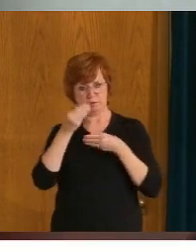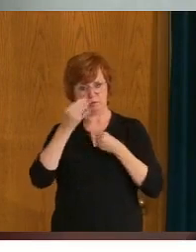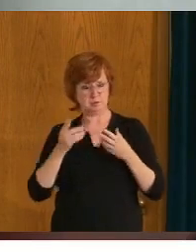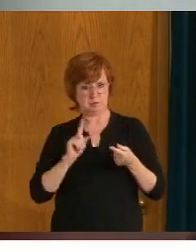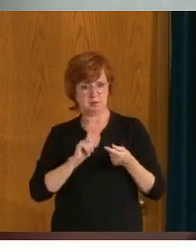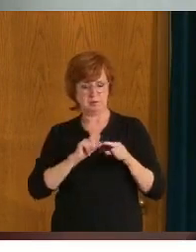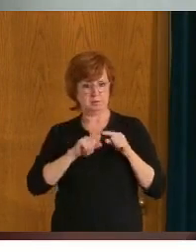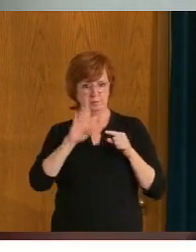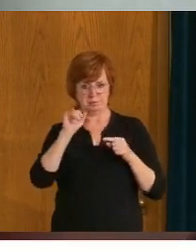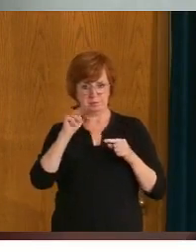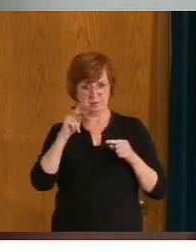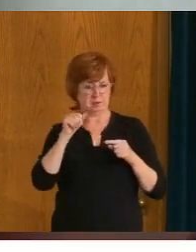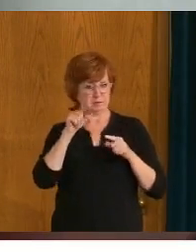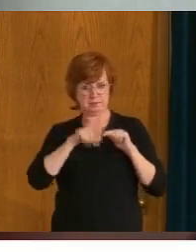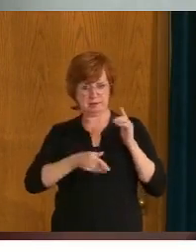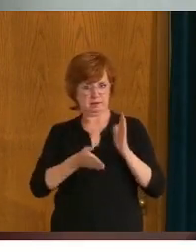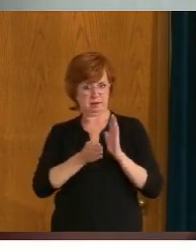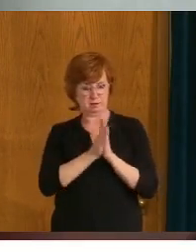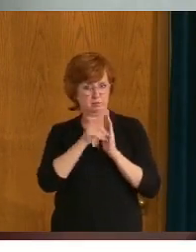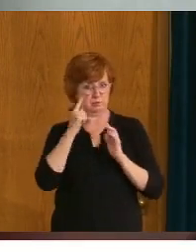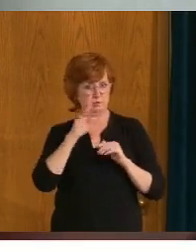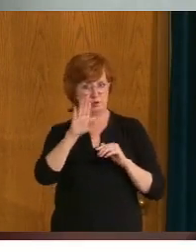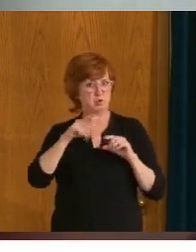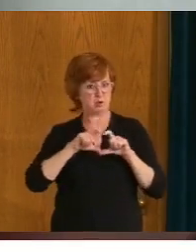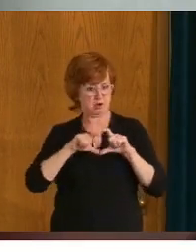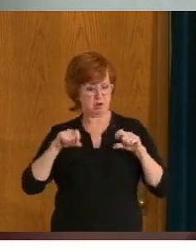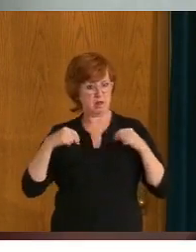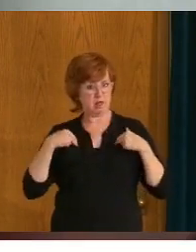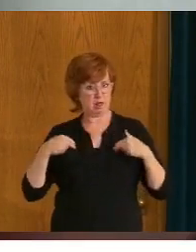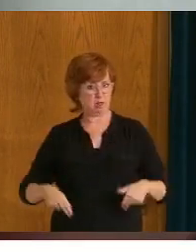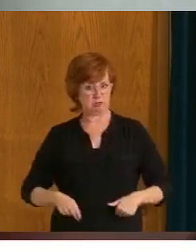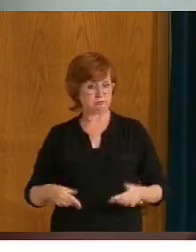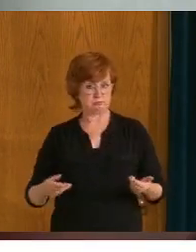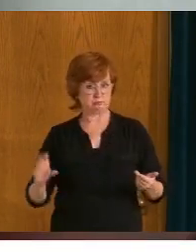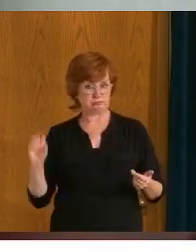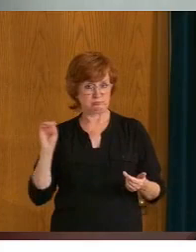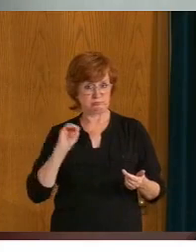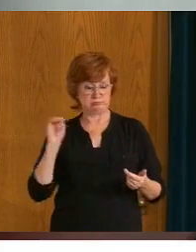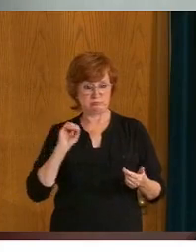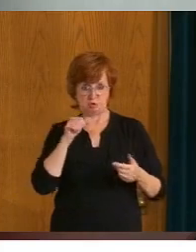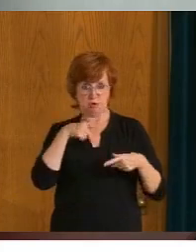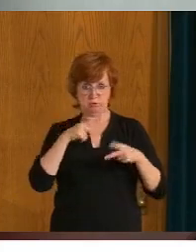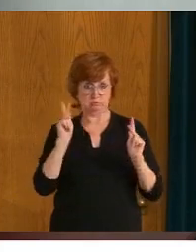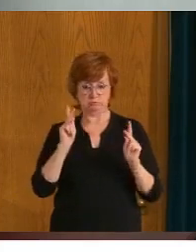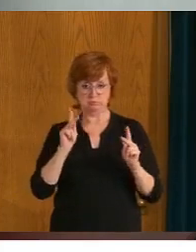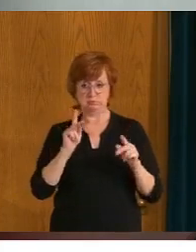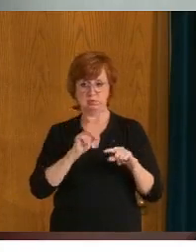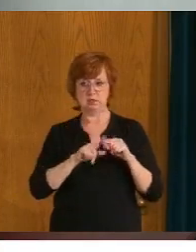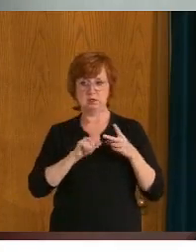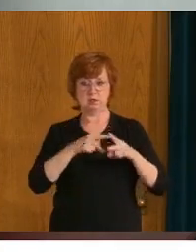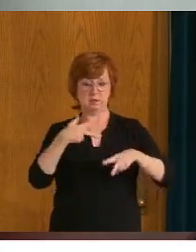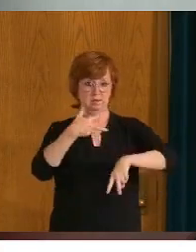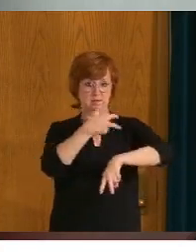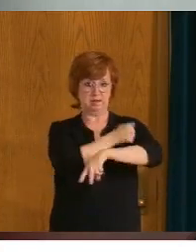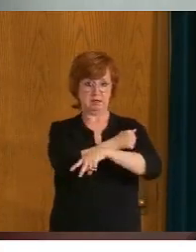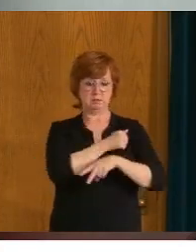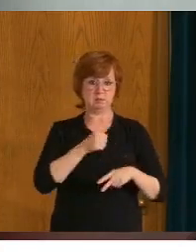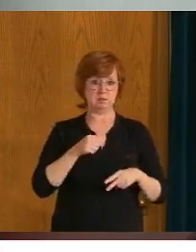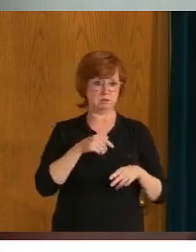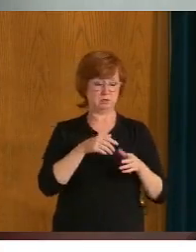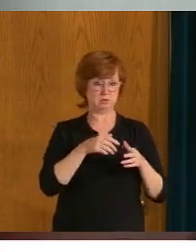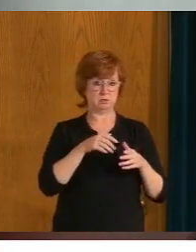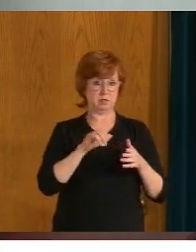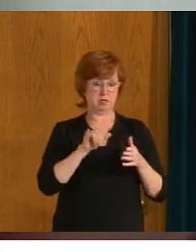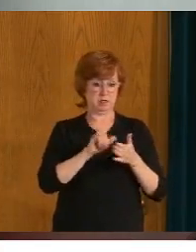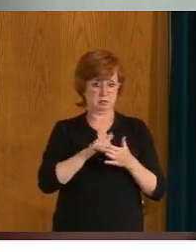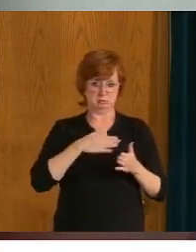and, and nobody else is for a form of ID. It is personal information and so is vaccination status. So the premier's right that,